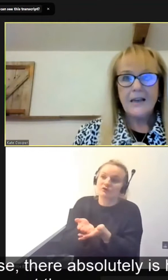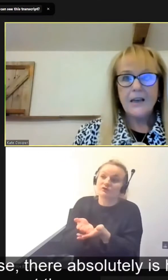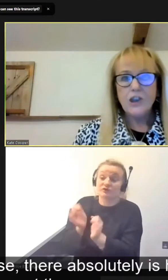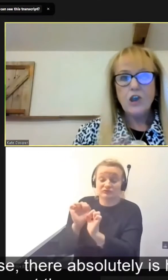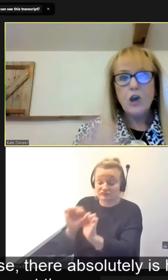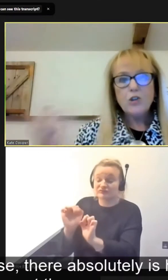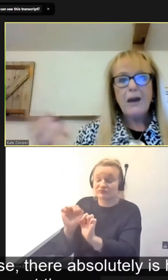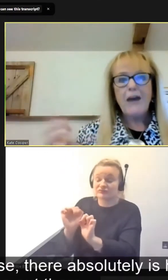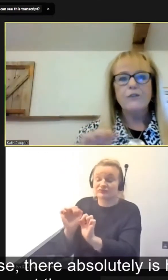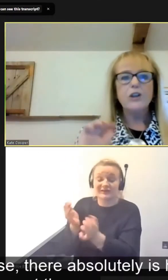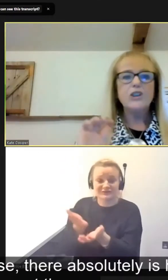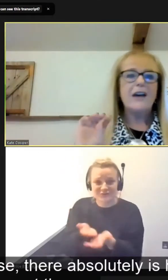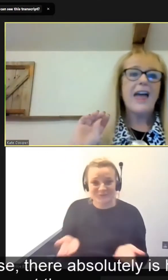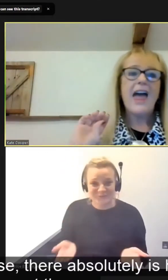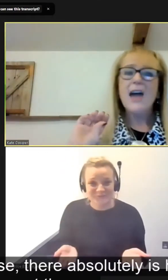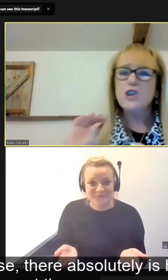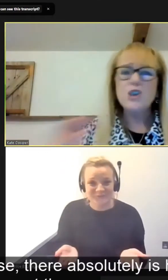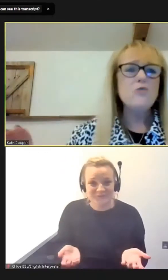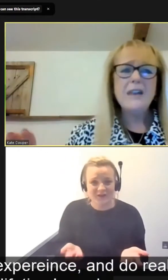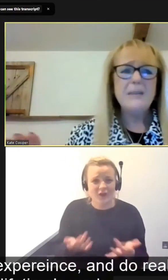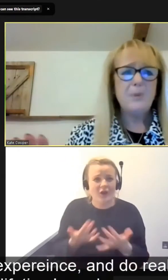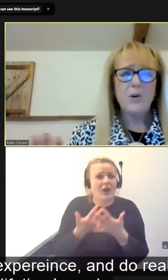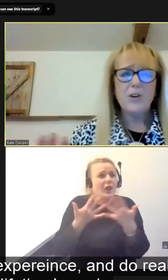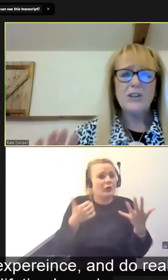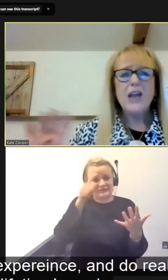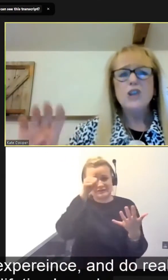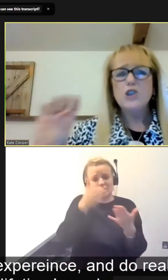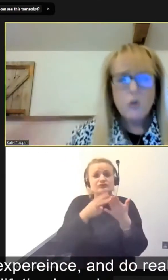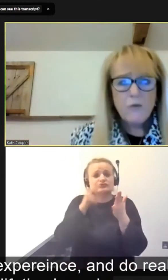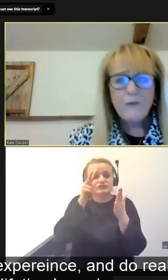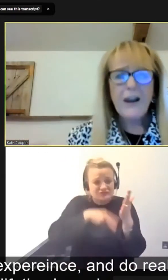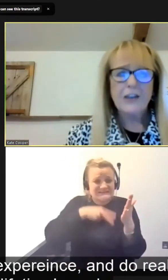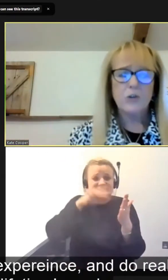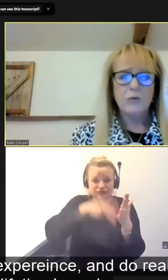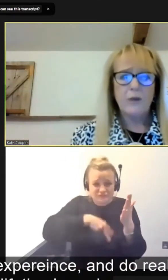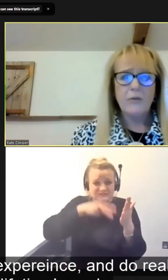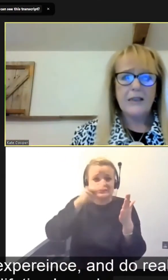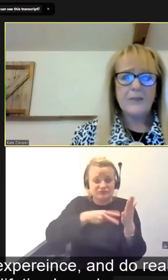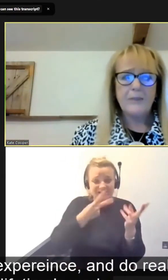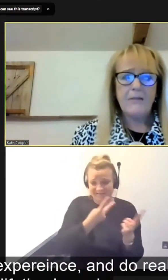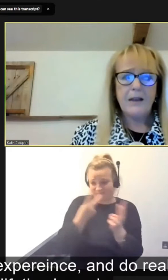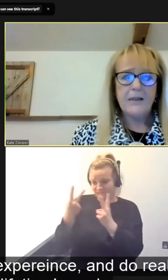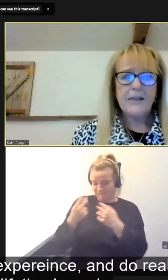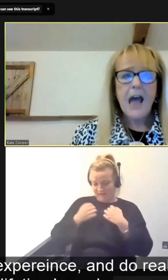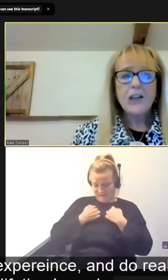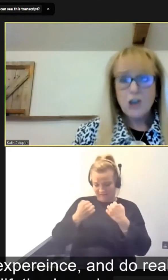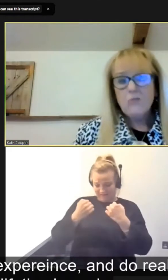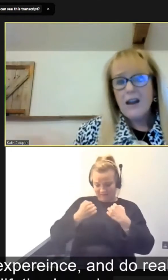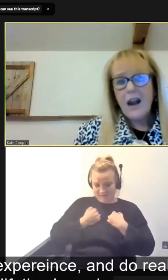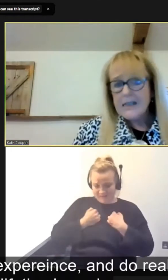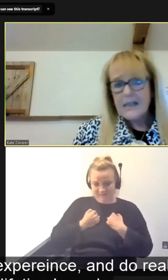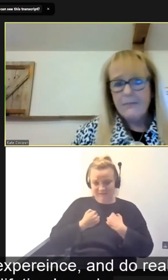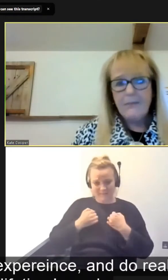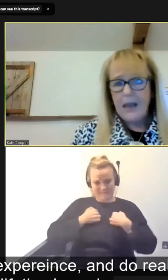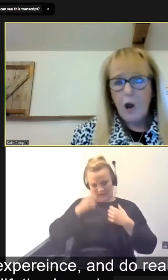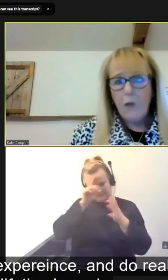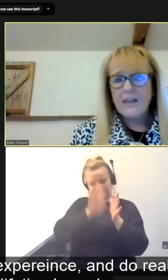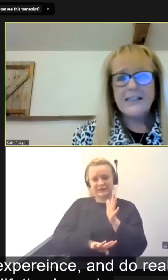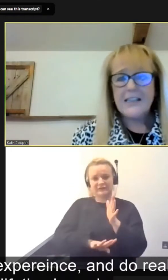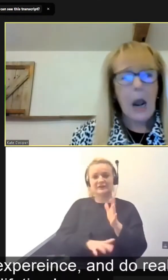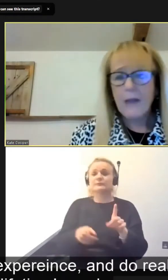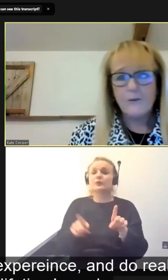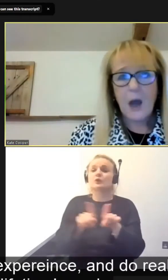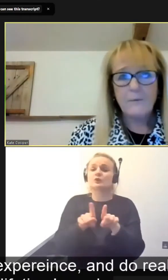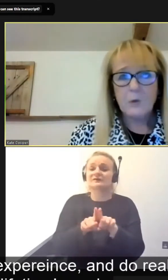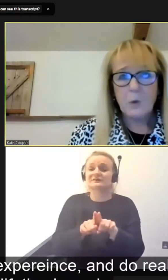is. There's a huge amount of knowledge out there. Do read books, do reflect on your own experience, and do realize, like me, you know,